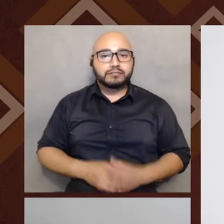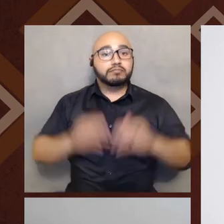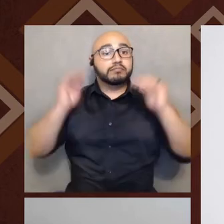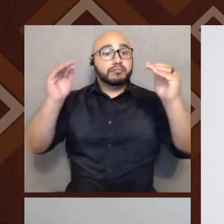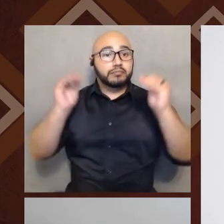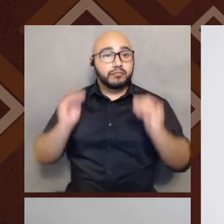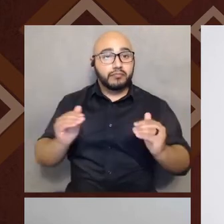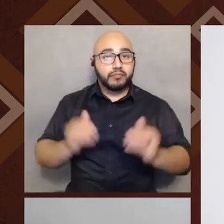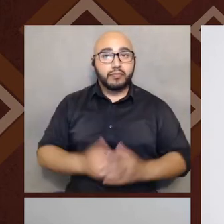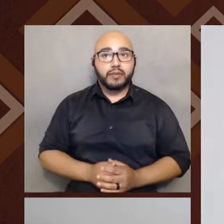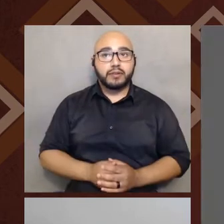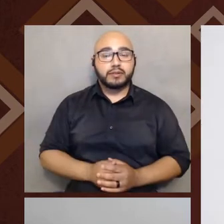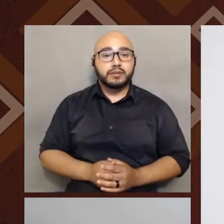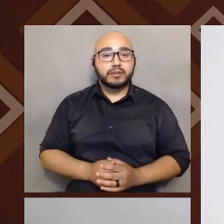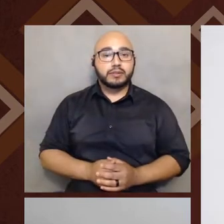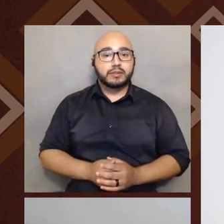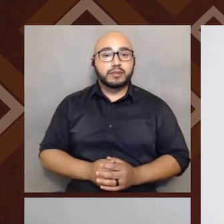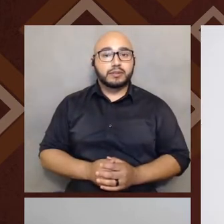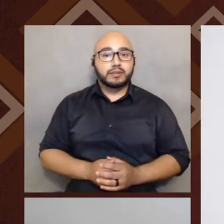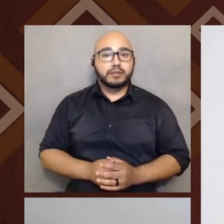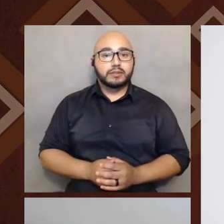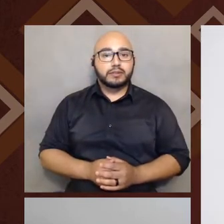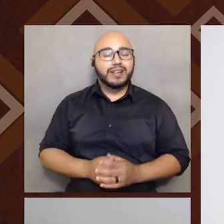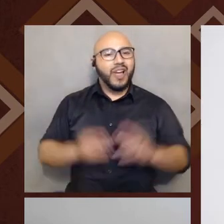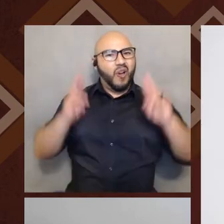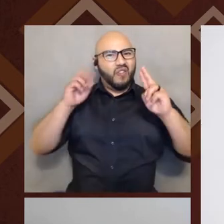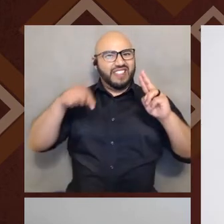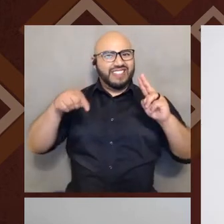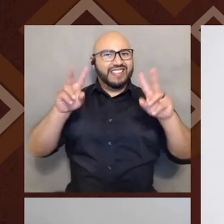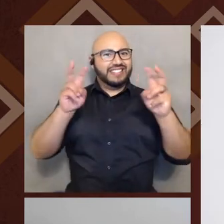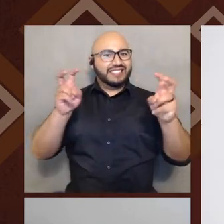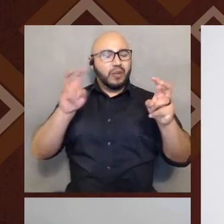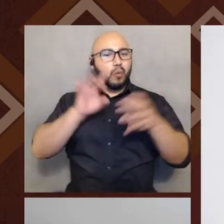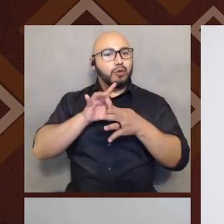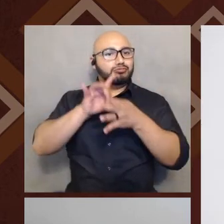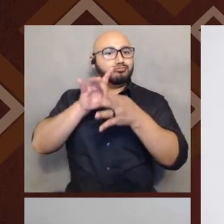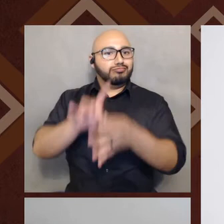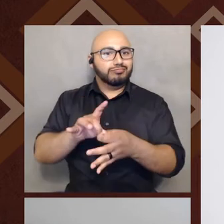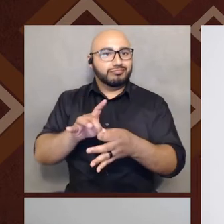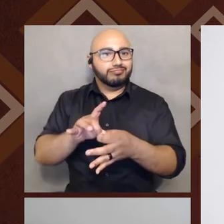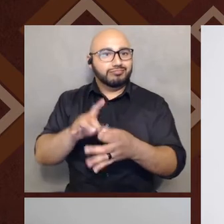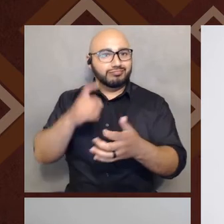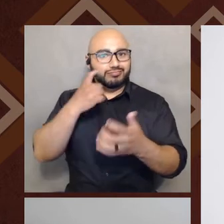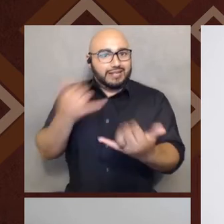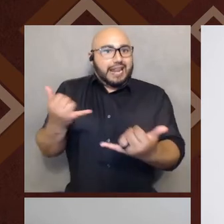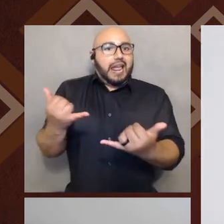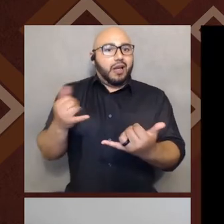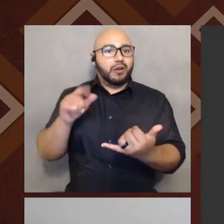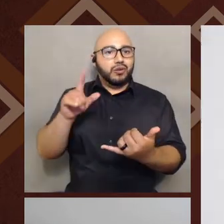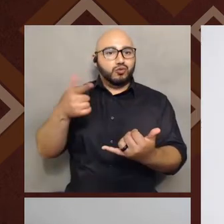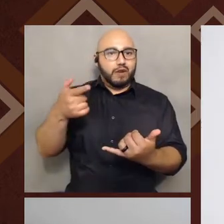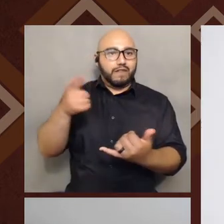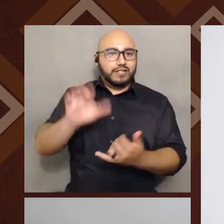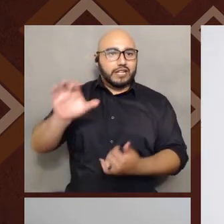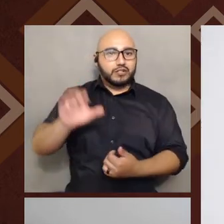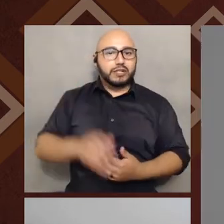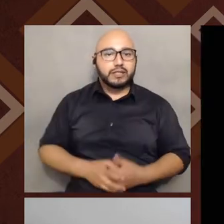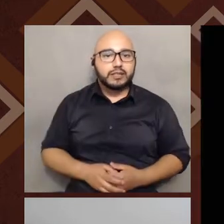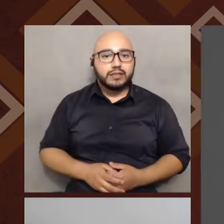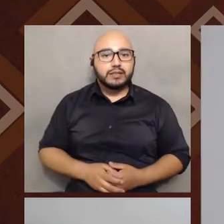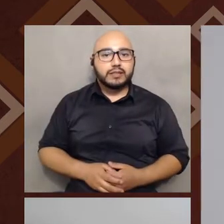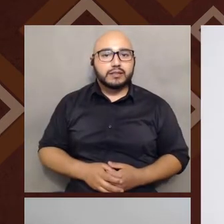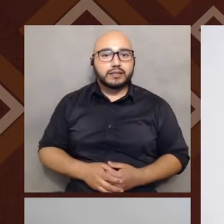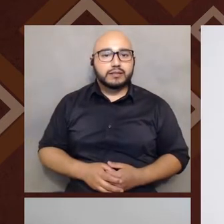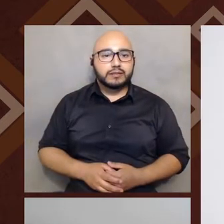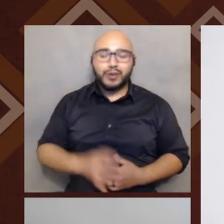into the, the piece that's going to kind of hopefully take us into the 21st century, um, a little bit more. And, and this is,